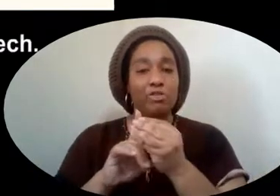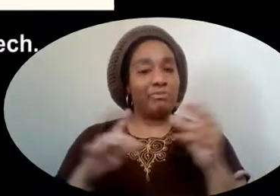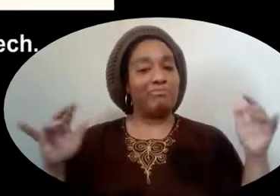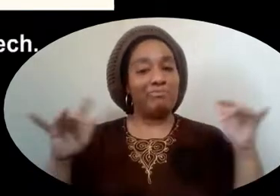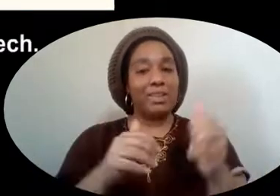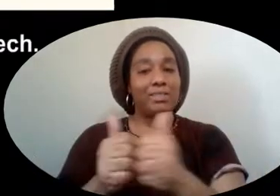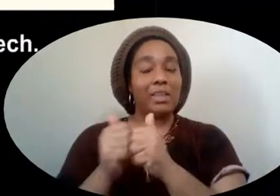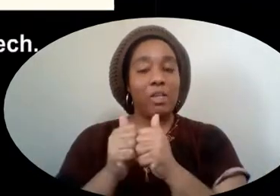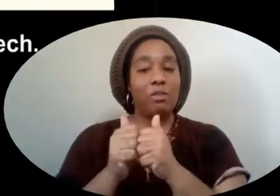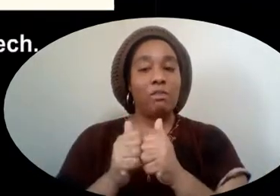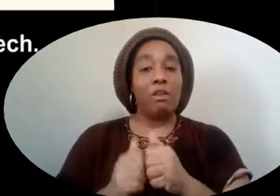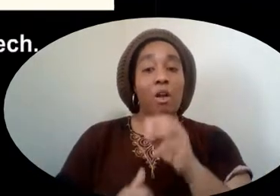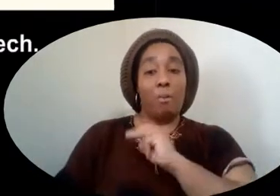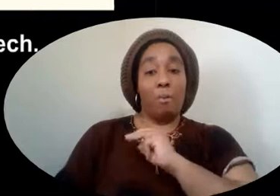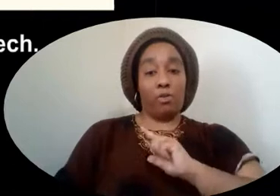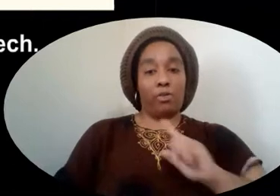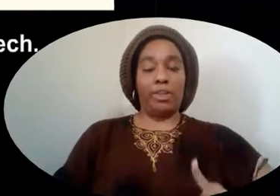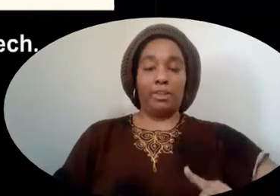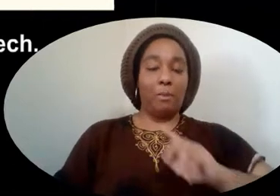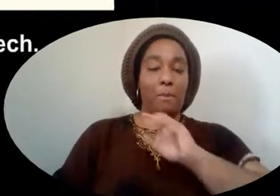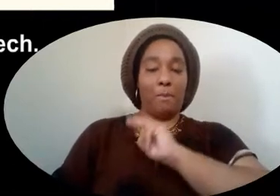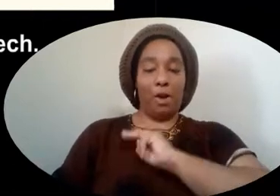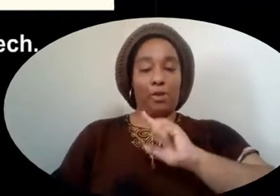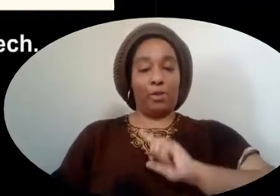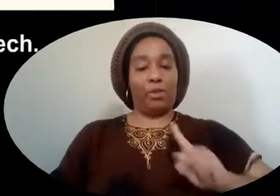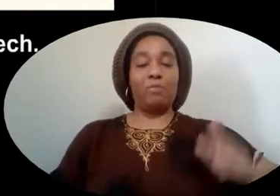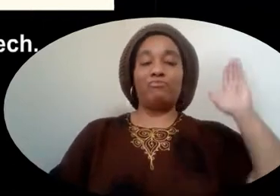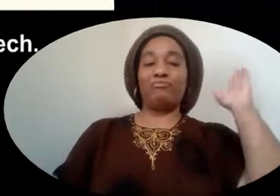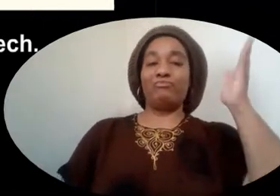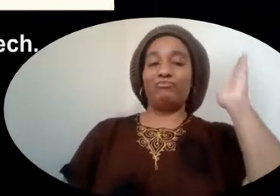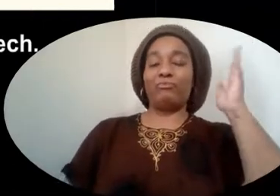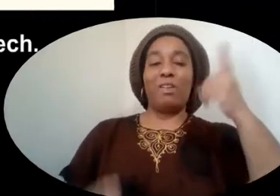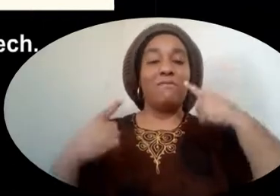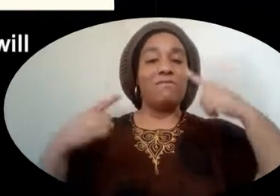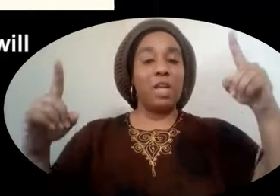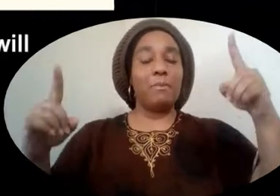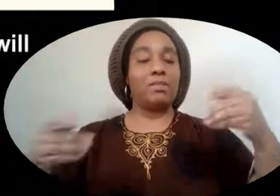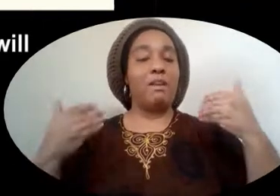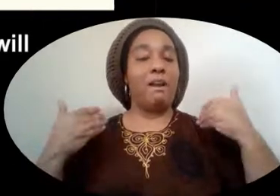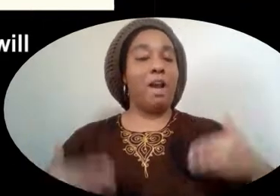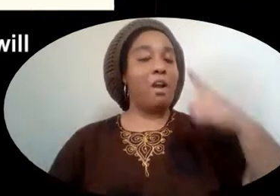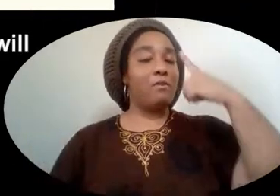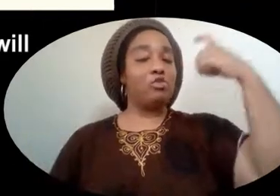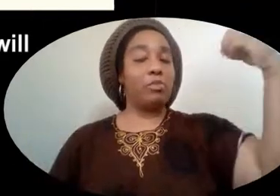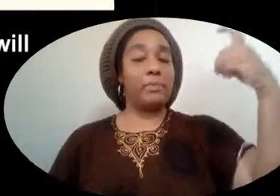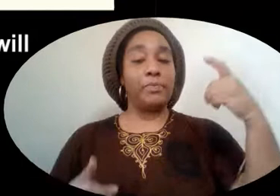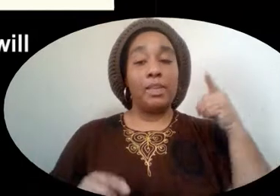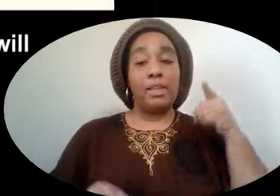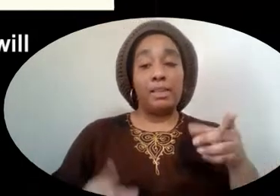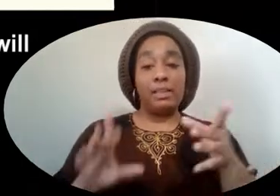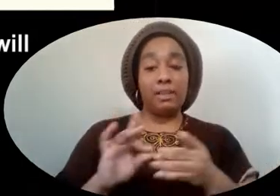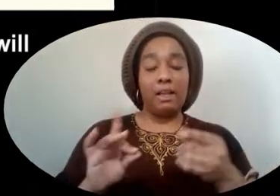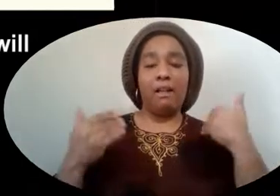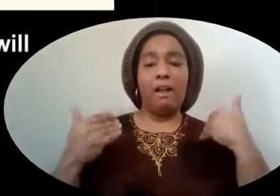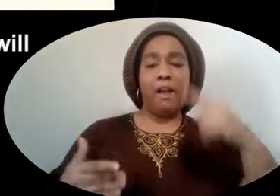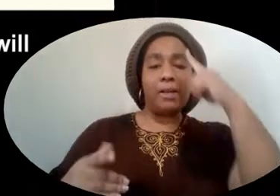There, he delivered his famous, I have a dream speech. He said, I have a dream